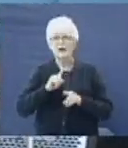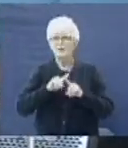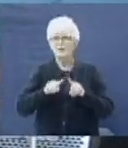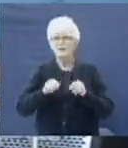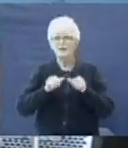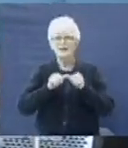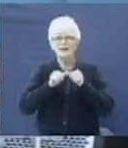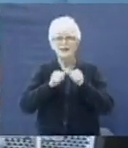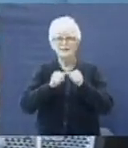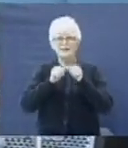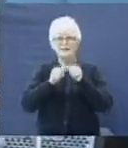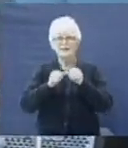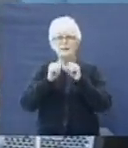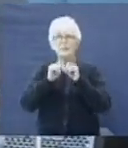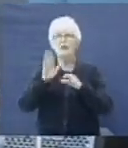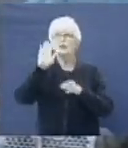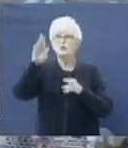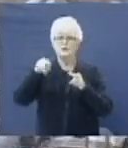But I still bless your name.